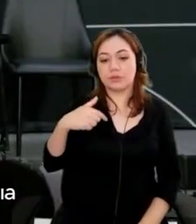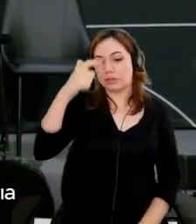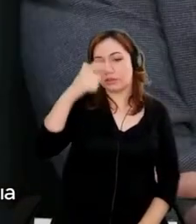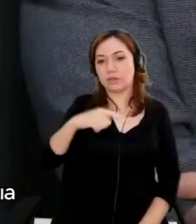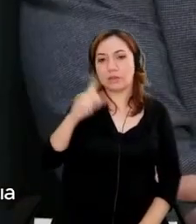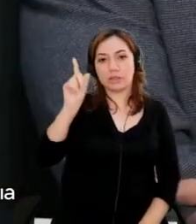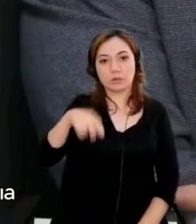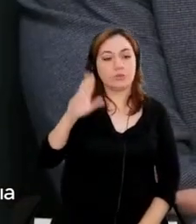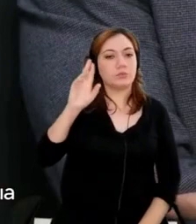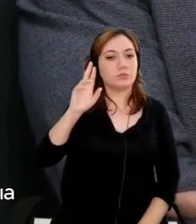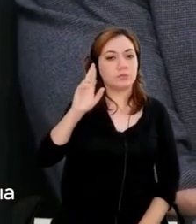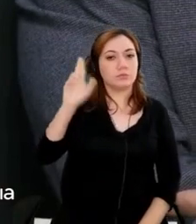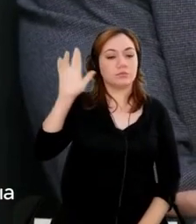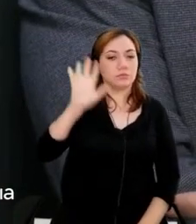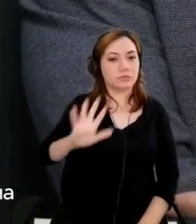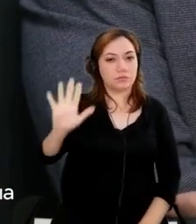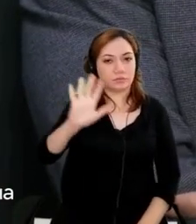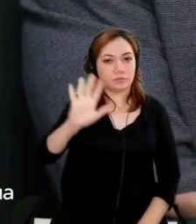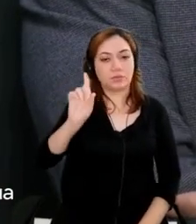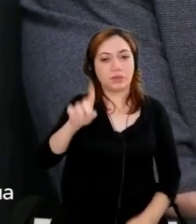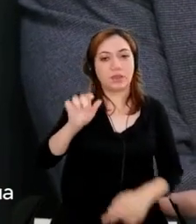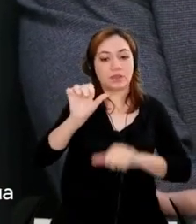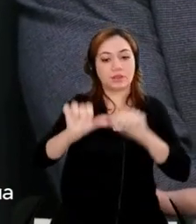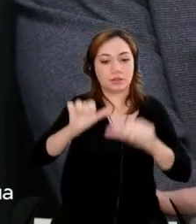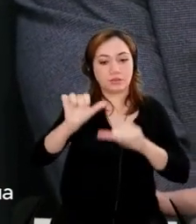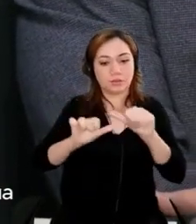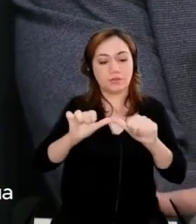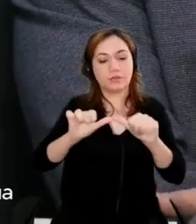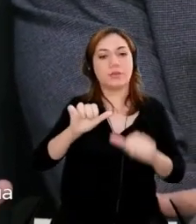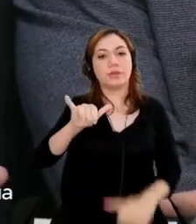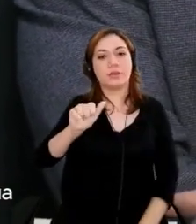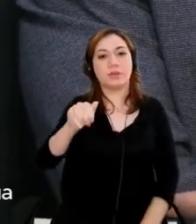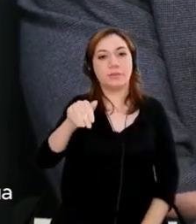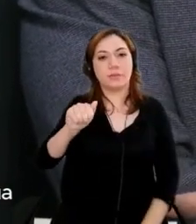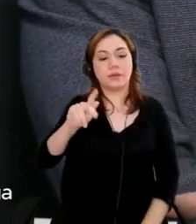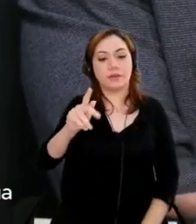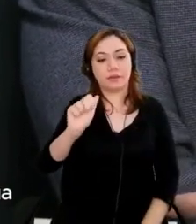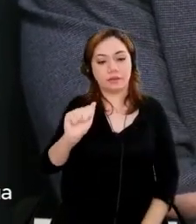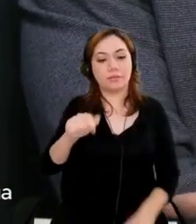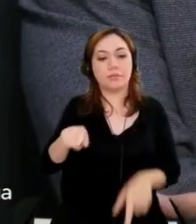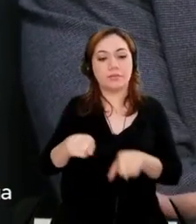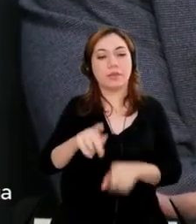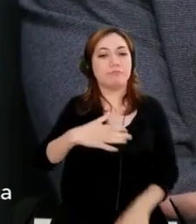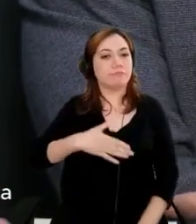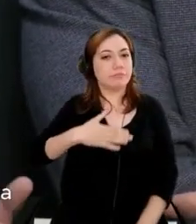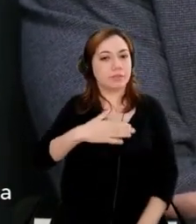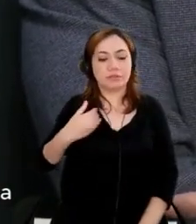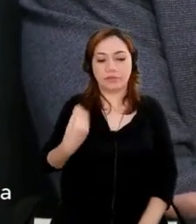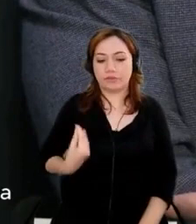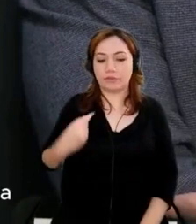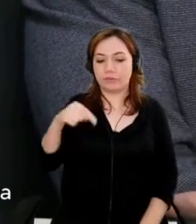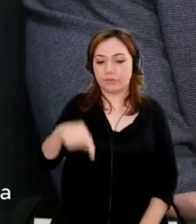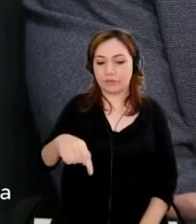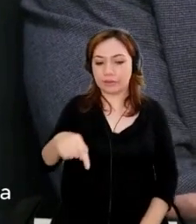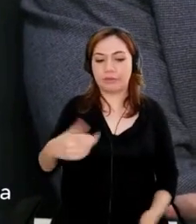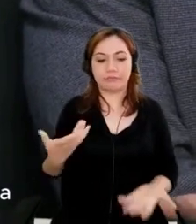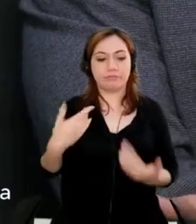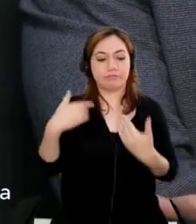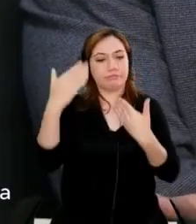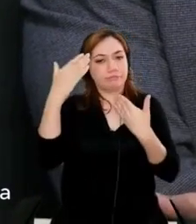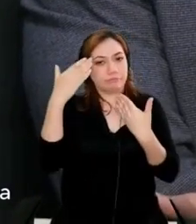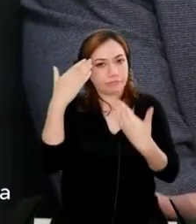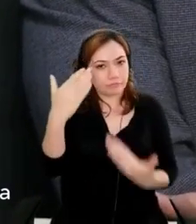Digital Transformation at Yamaha Motors. It's an honor to be here, to be frank. So thank you so much for the